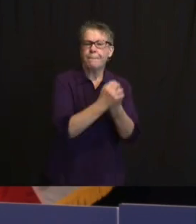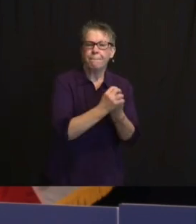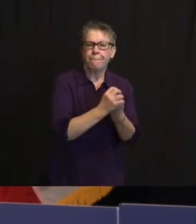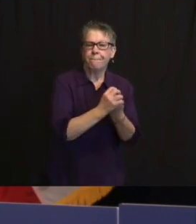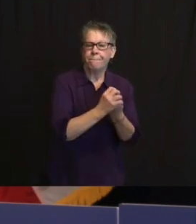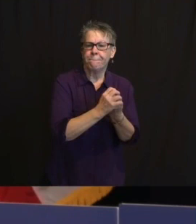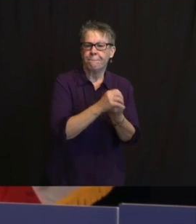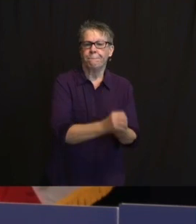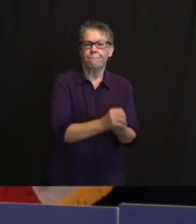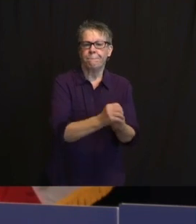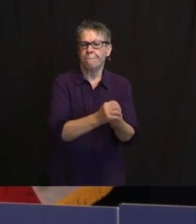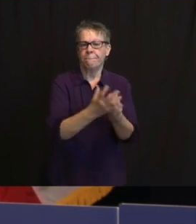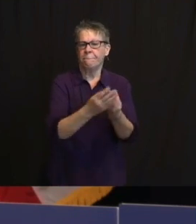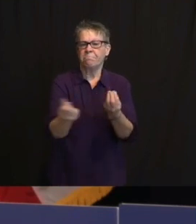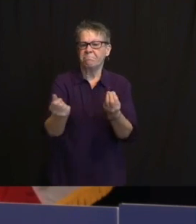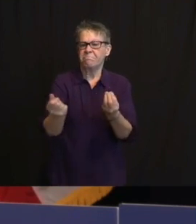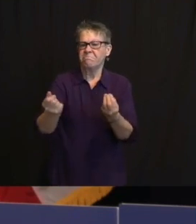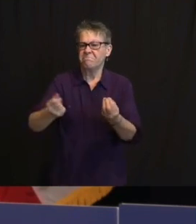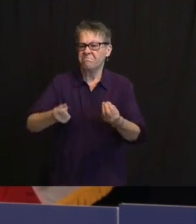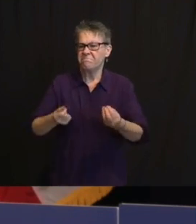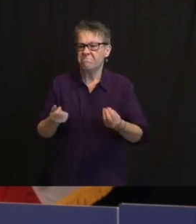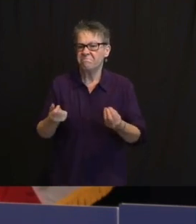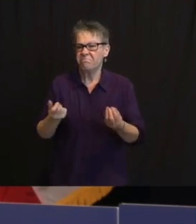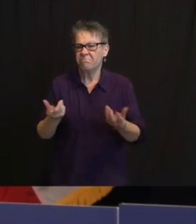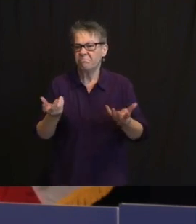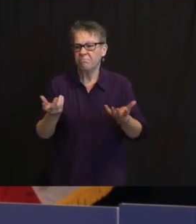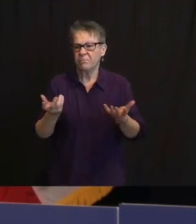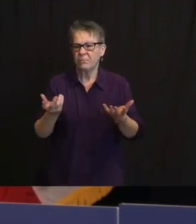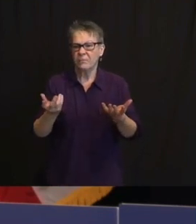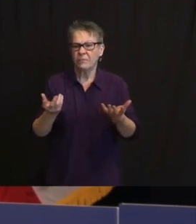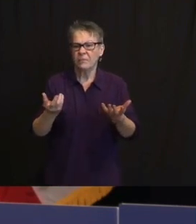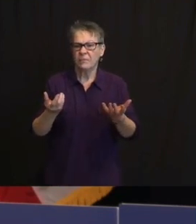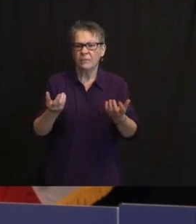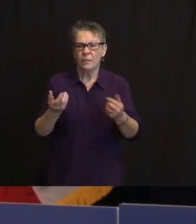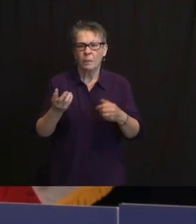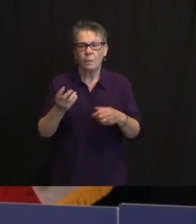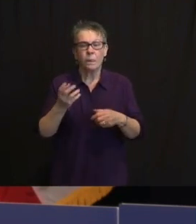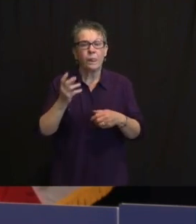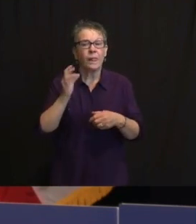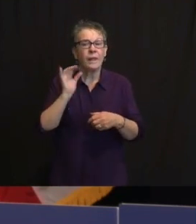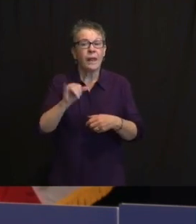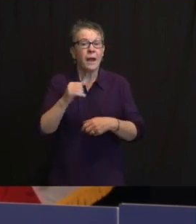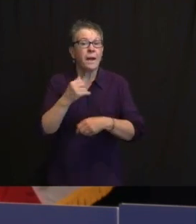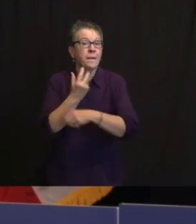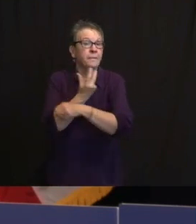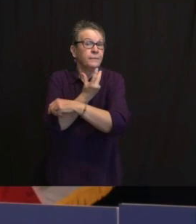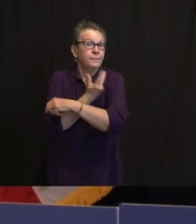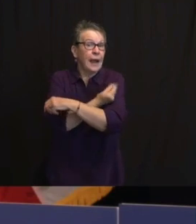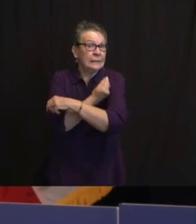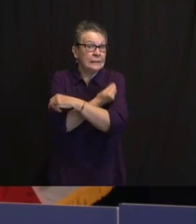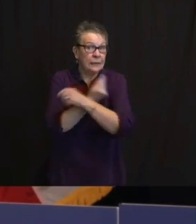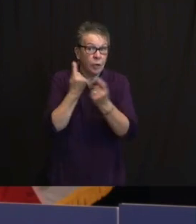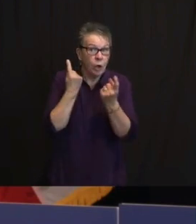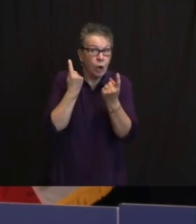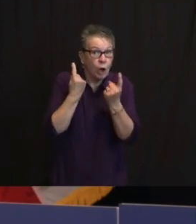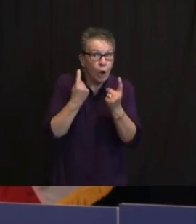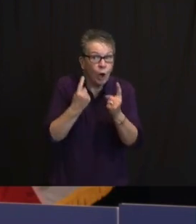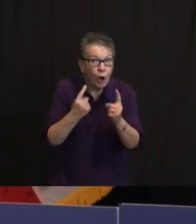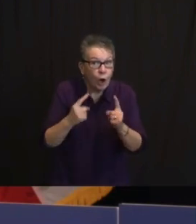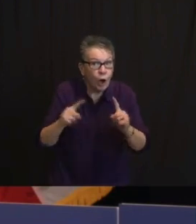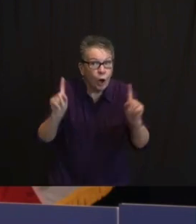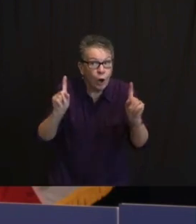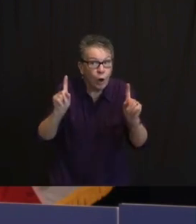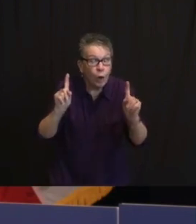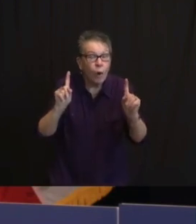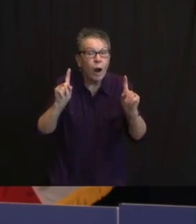WHEN WE TALK ABOUT EFFICACY OF SOME OF THESE VACCINES AGAINST SOME OF THESE VARIANTS. THEY STILL DO WORK. THEY STILL ARE AS EFFECTIVE, BUT THEY'RE